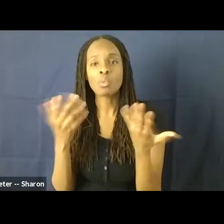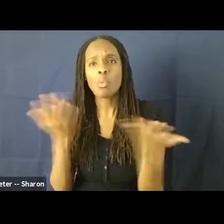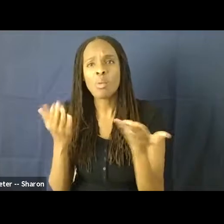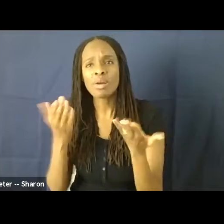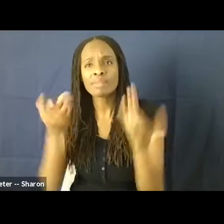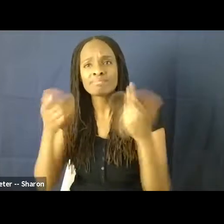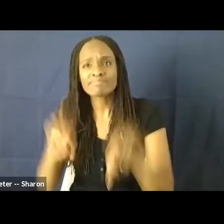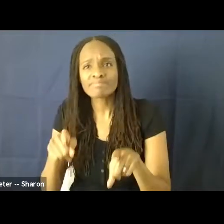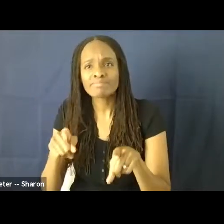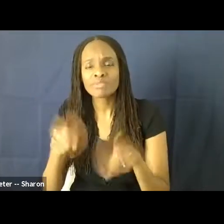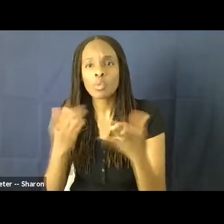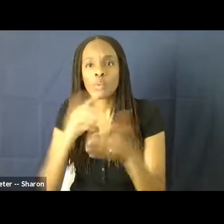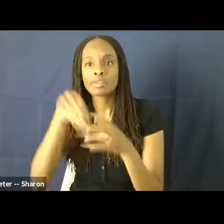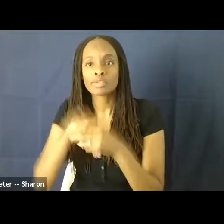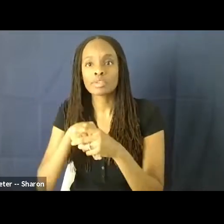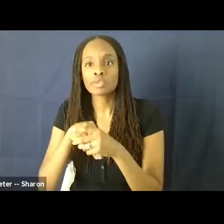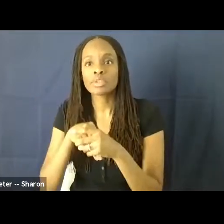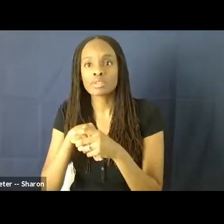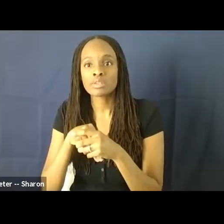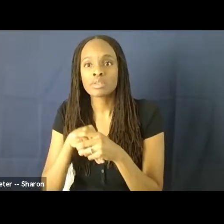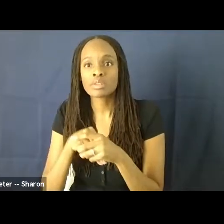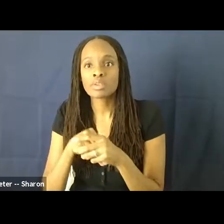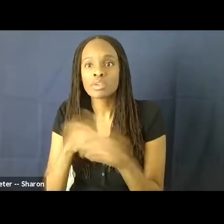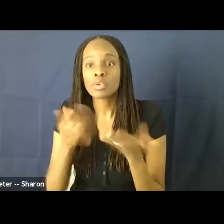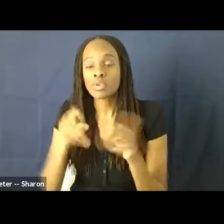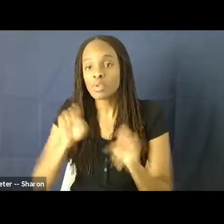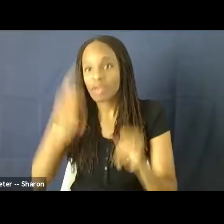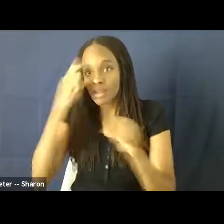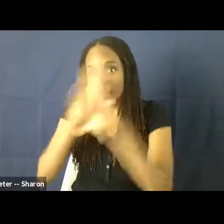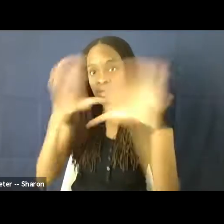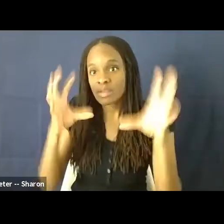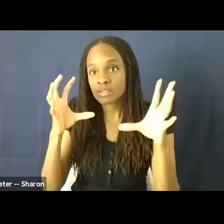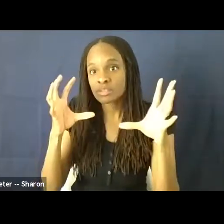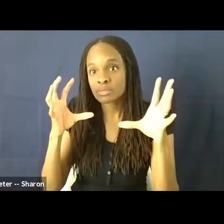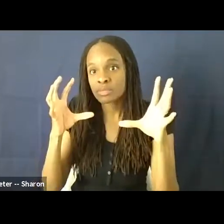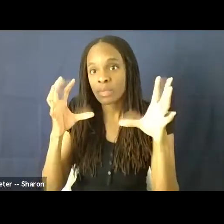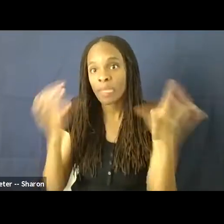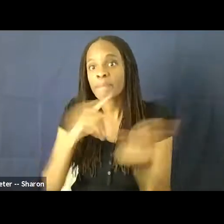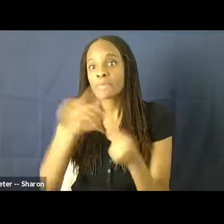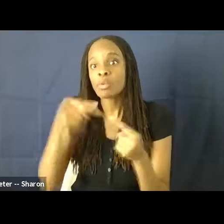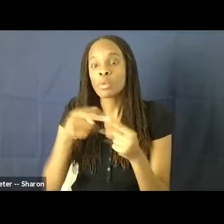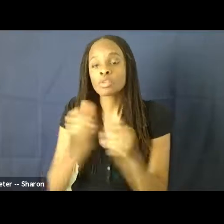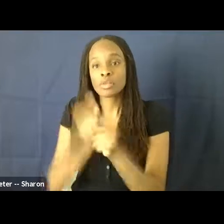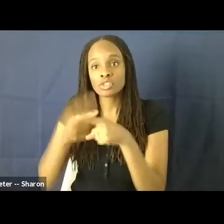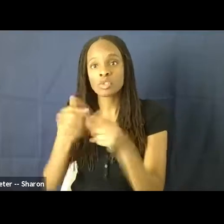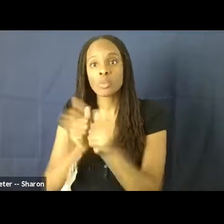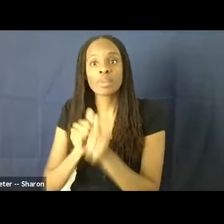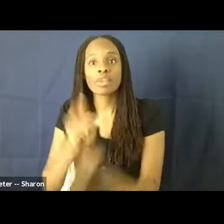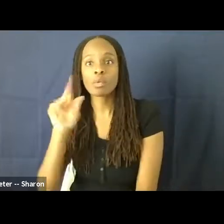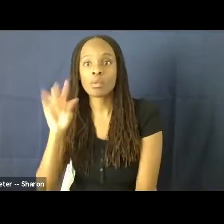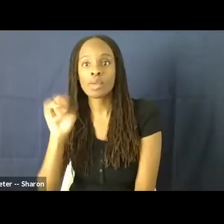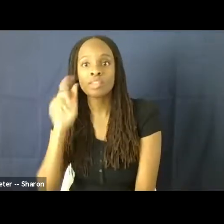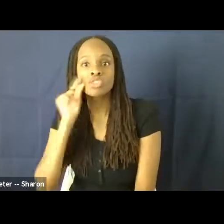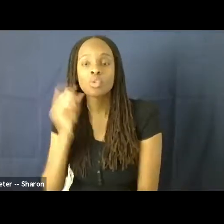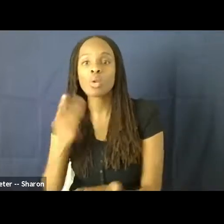up being included, a lot of stuff around crime and sex, as you can imagine, were the main thematic concerns. But when it comes to the intersection of race and gender, the thing that we're really